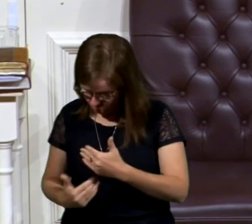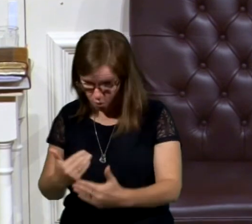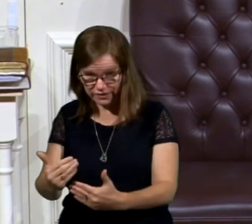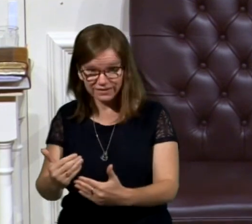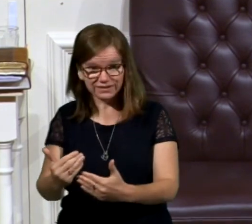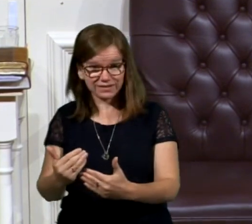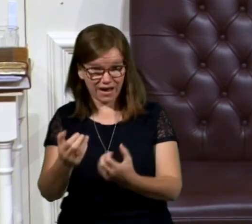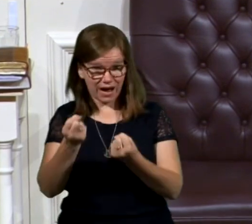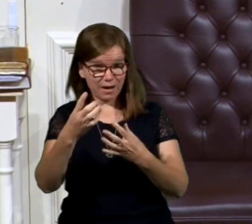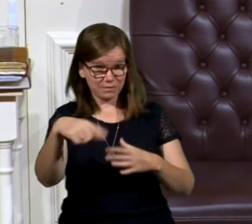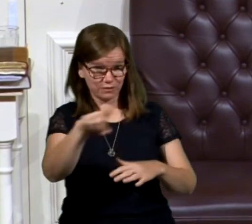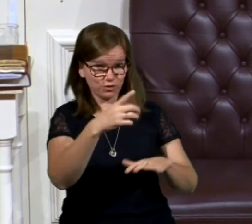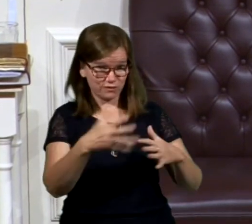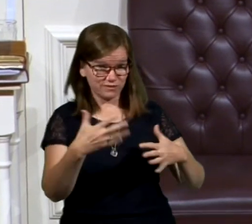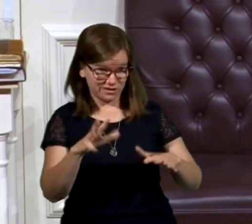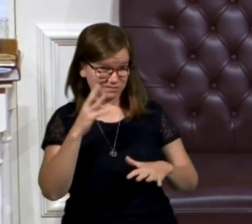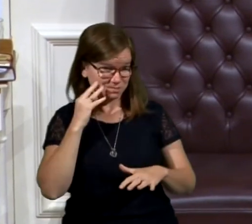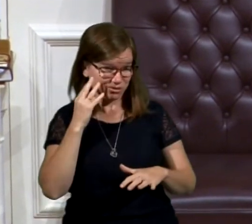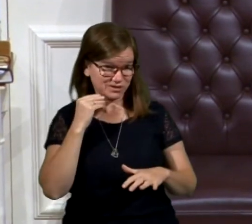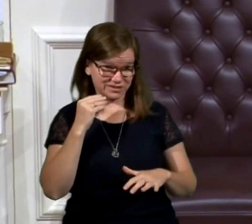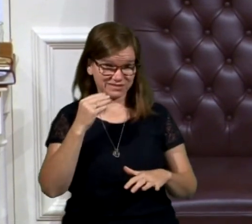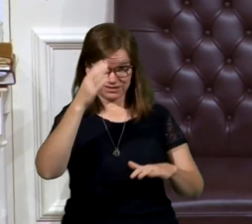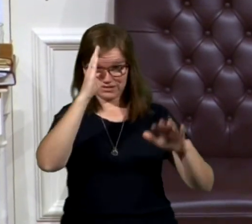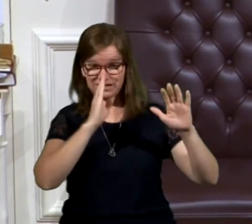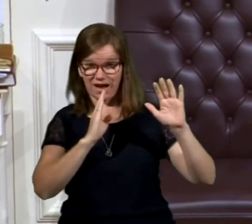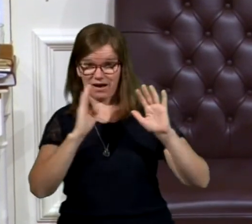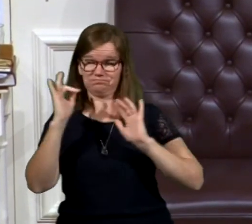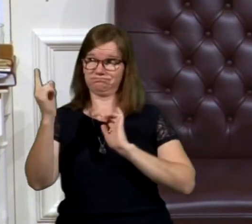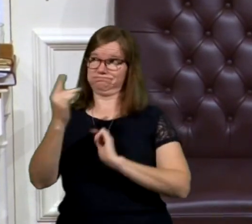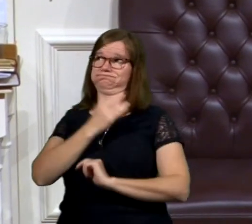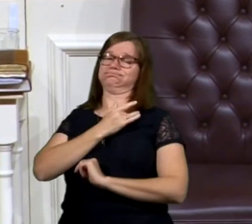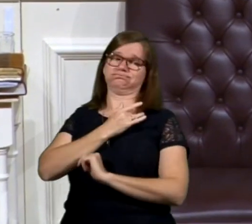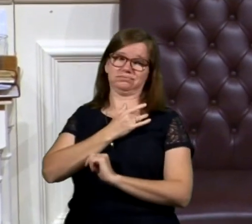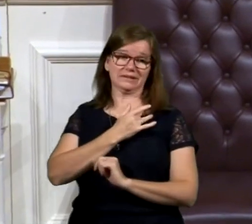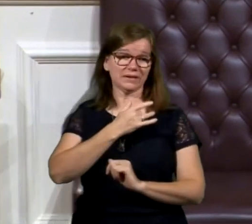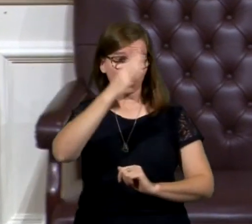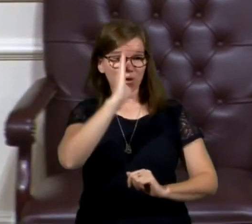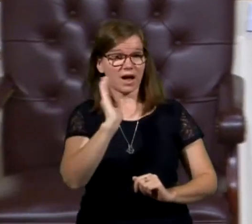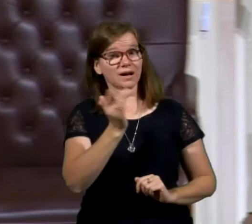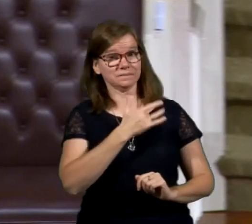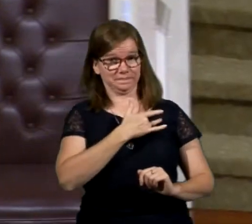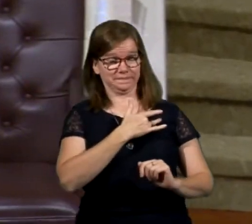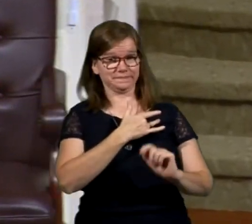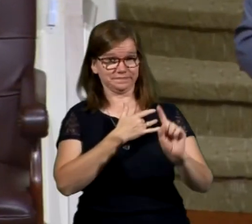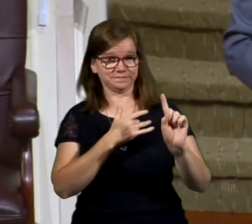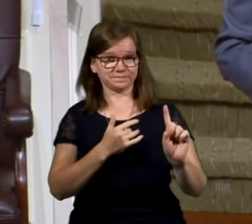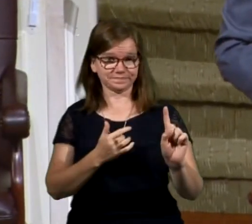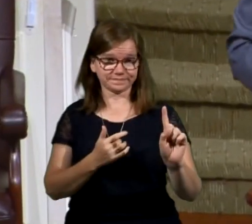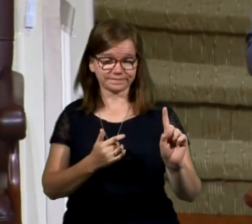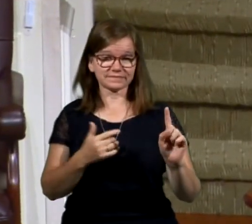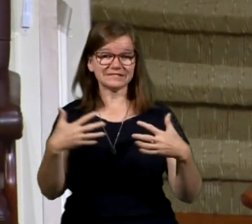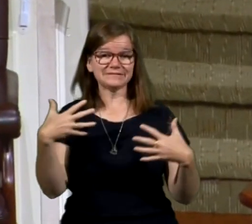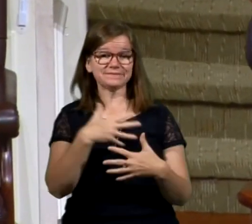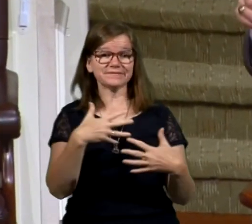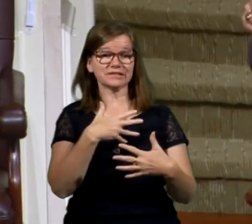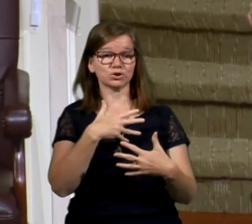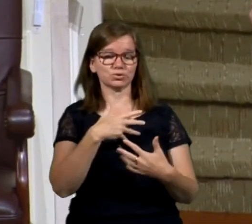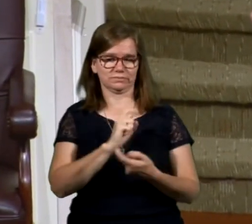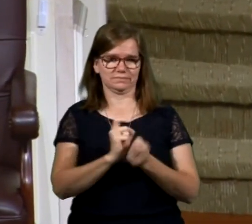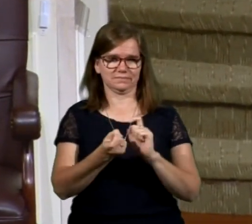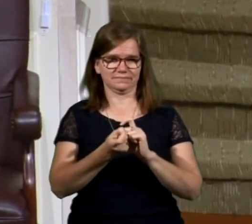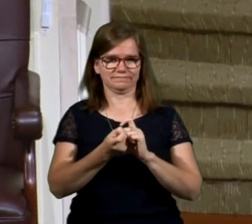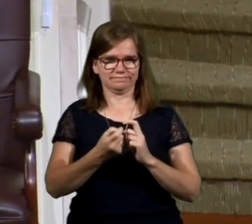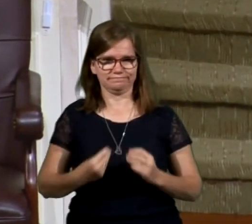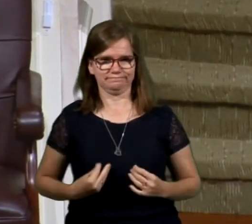How many have something like that happen to you someday where God met with you? You know, when God meets with us, number one, fear is turned to cheer.